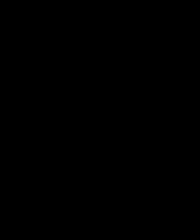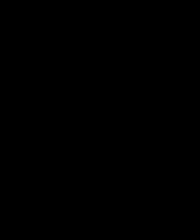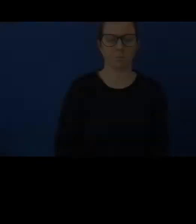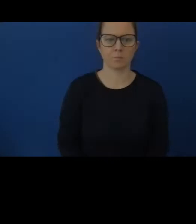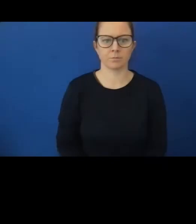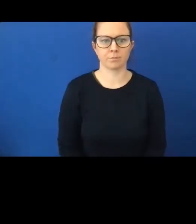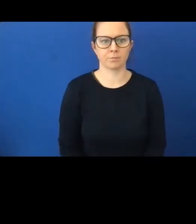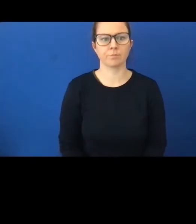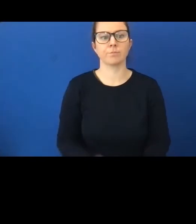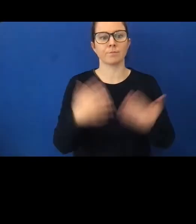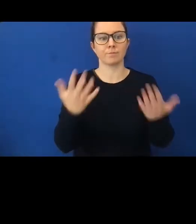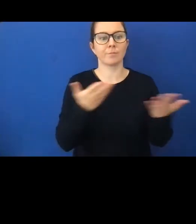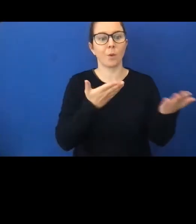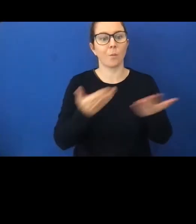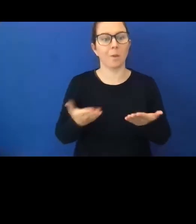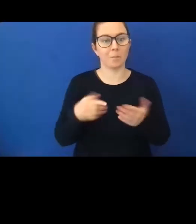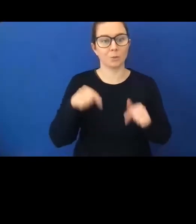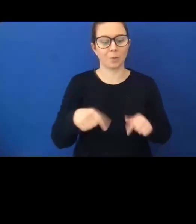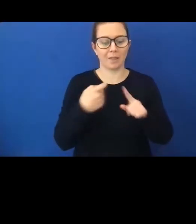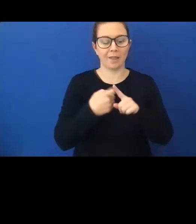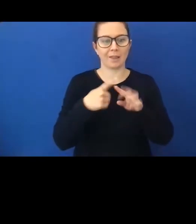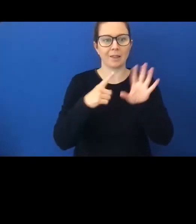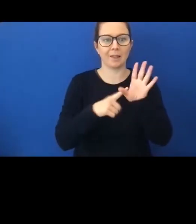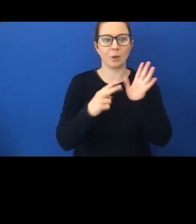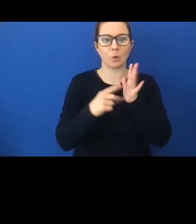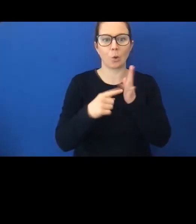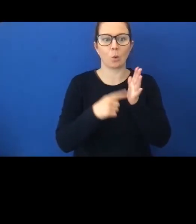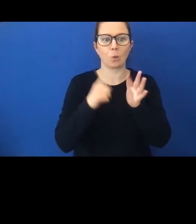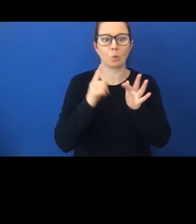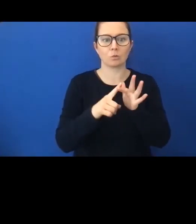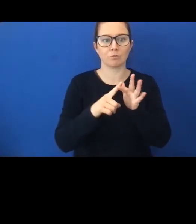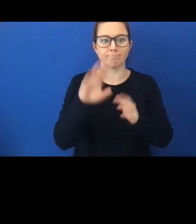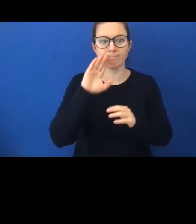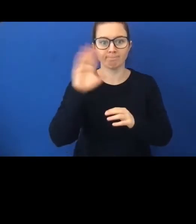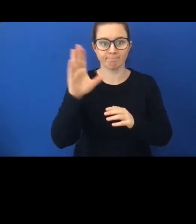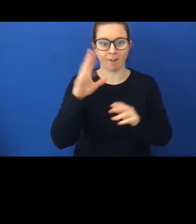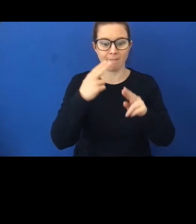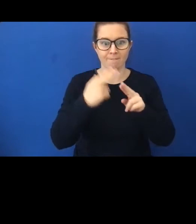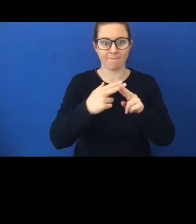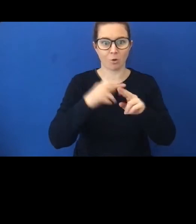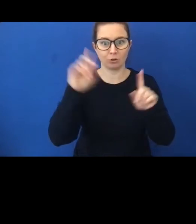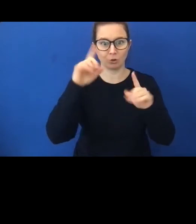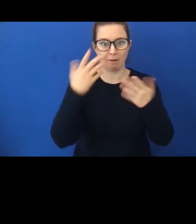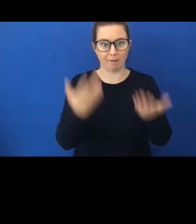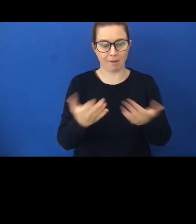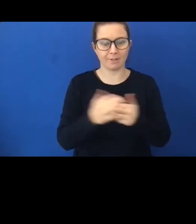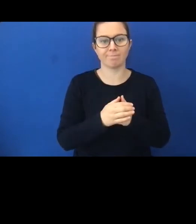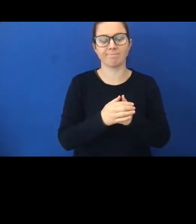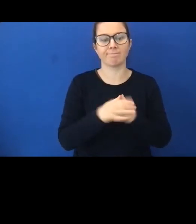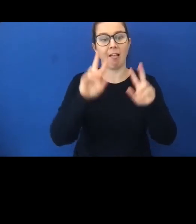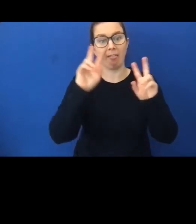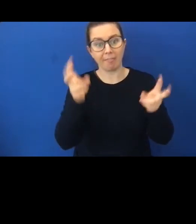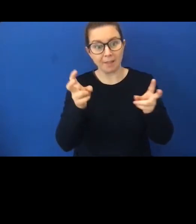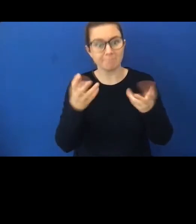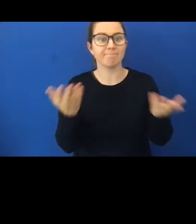Welcome to our keynote address for today's session. The theme, of course,